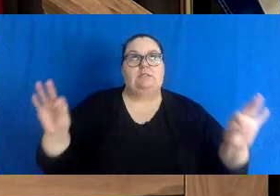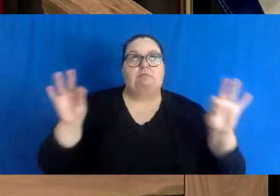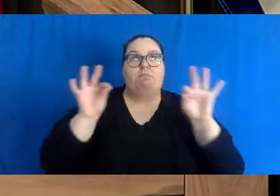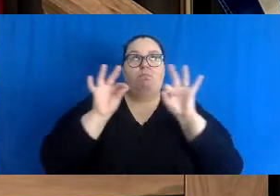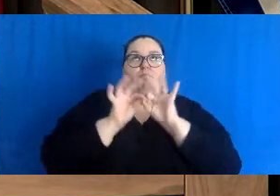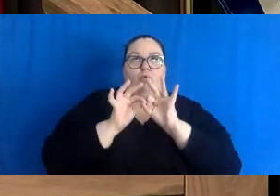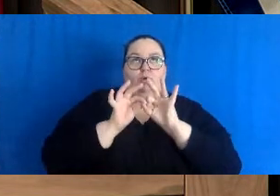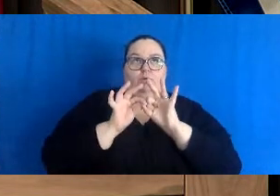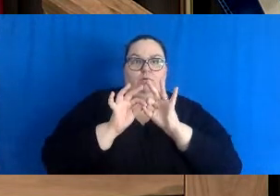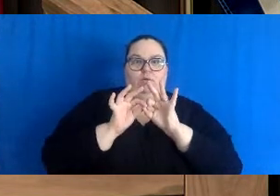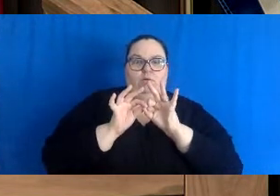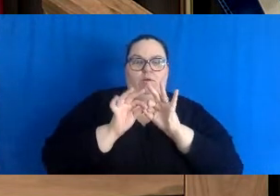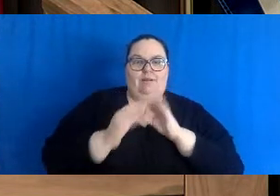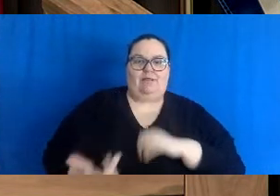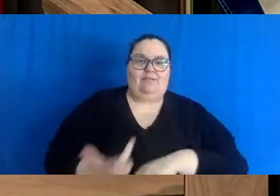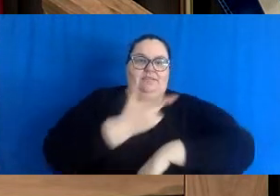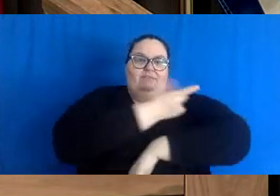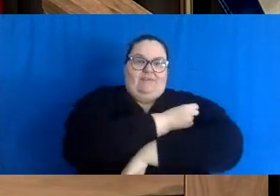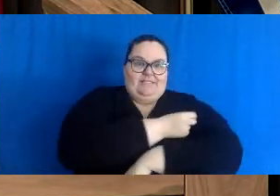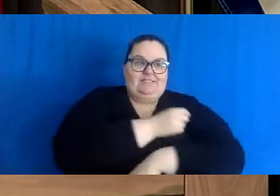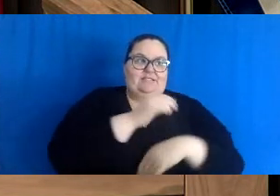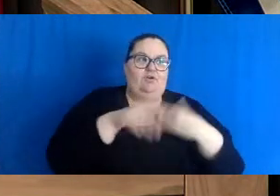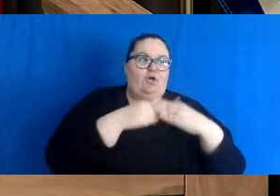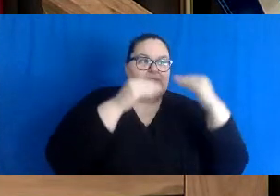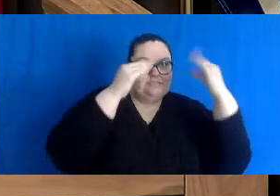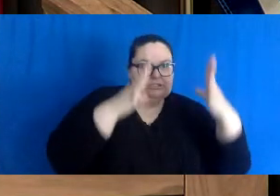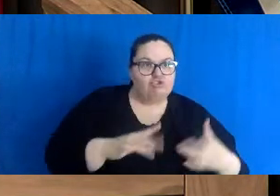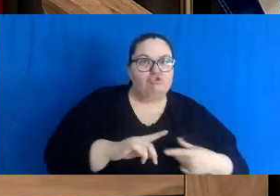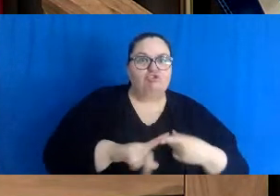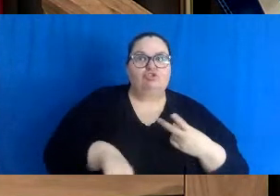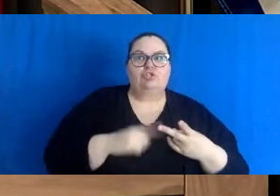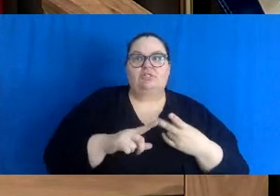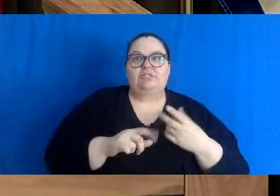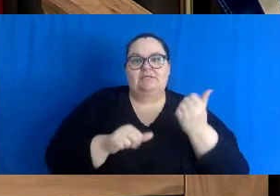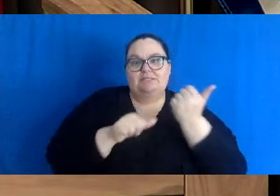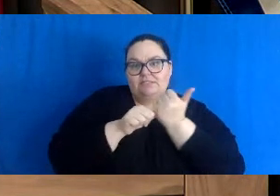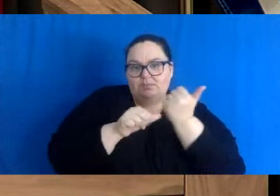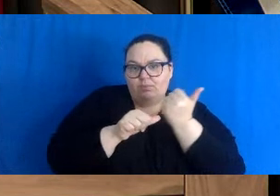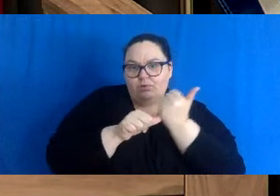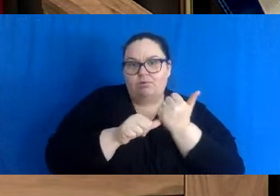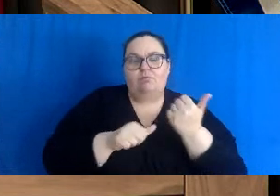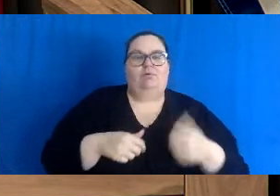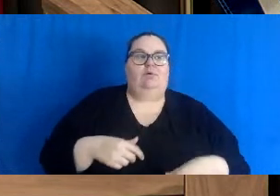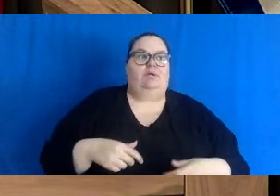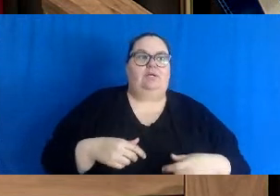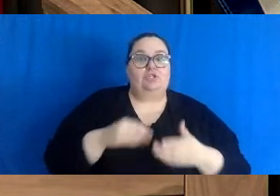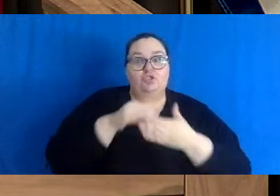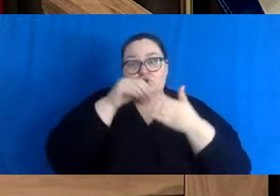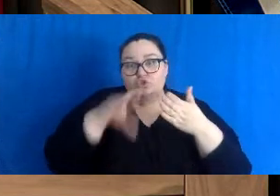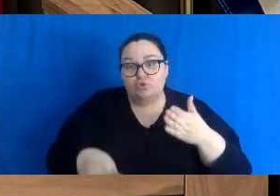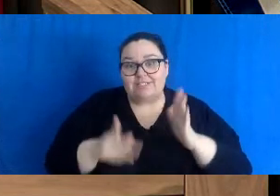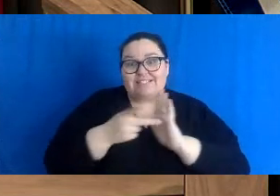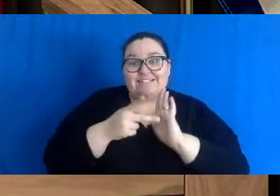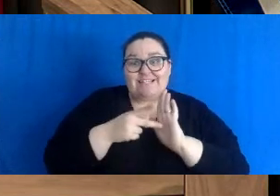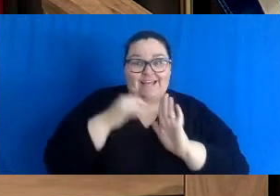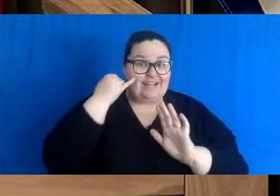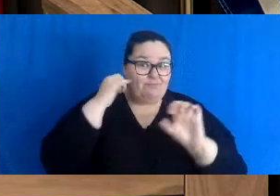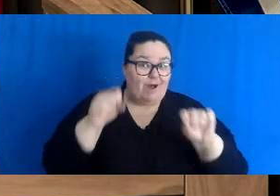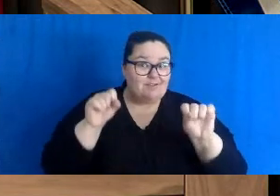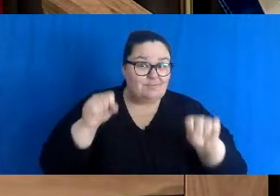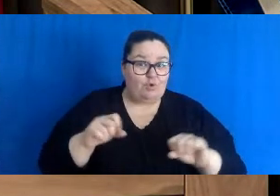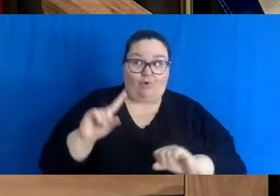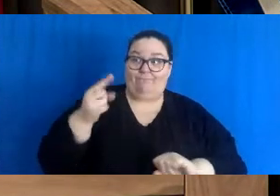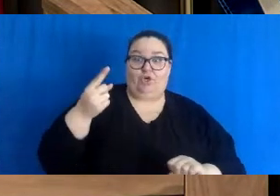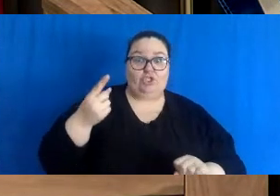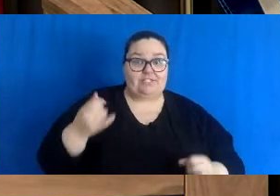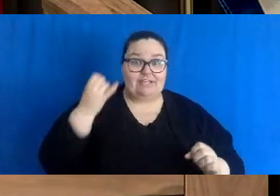the ramp up in vaccinations to get people, the teachers and students vaccinated that allow us to get the schools open.